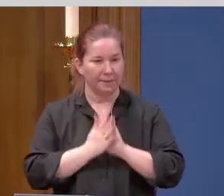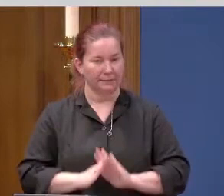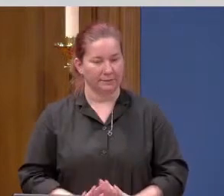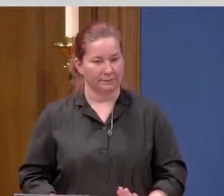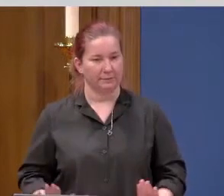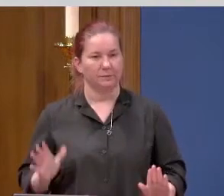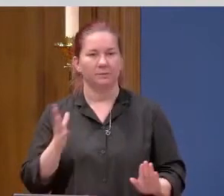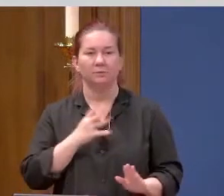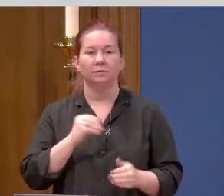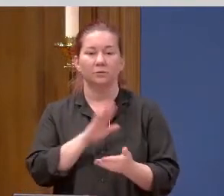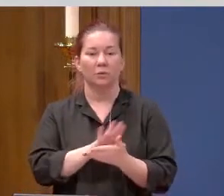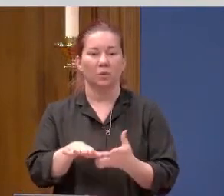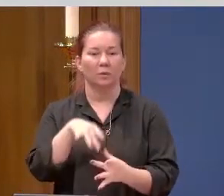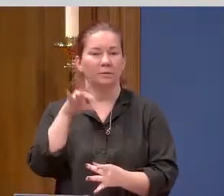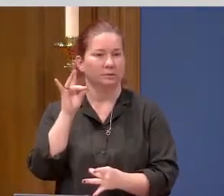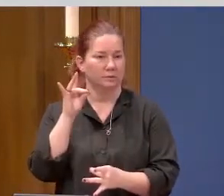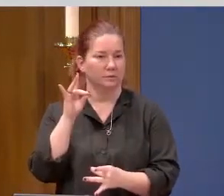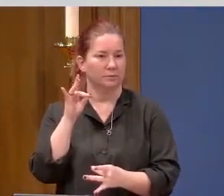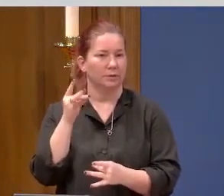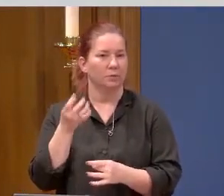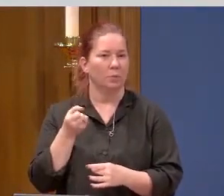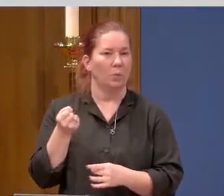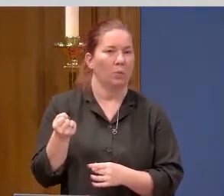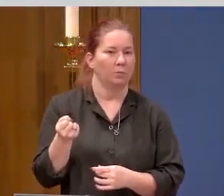And the Holy Spirit to hang on to.